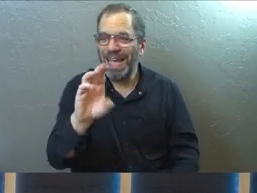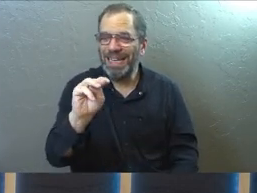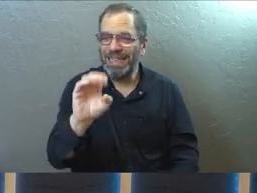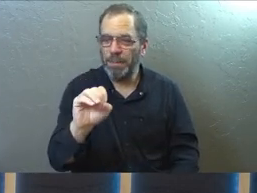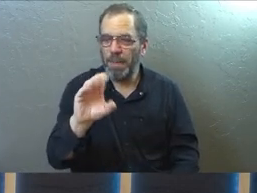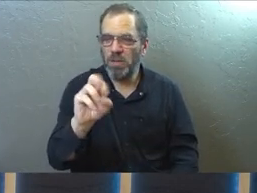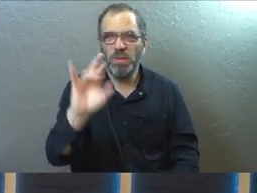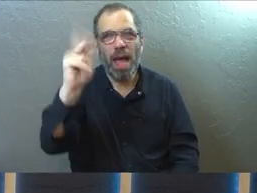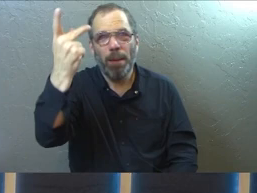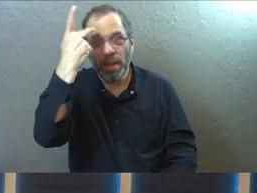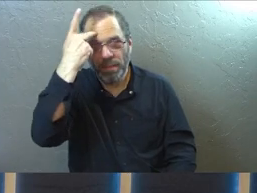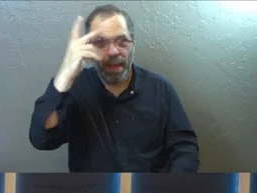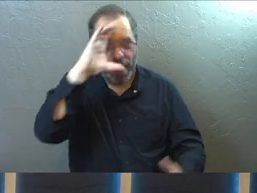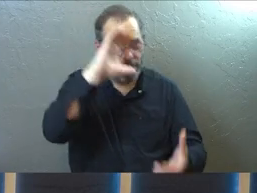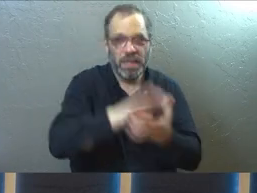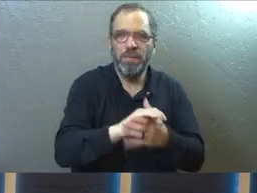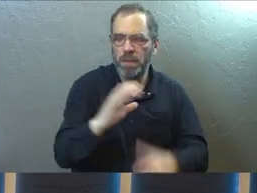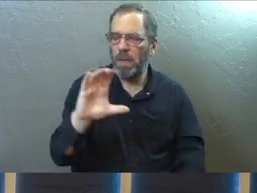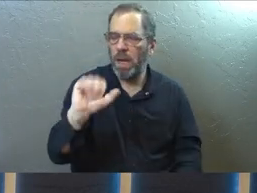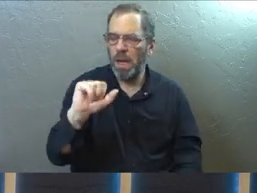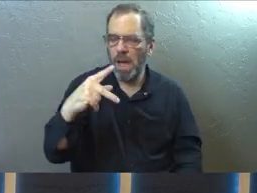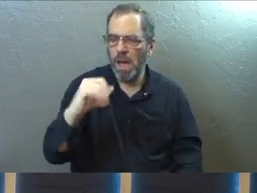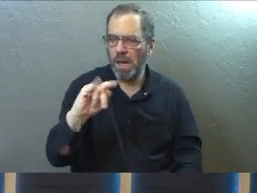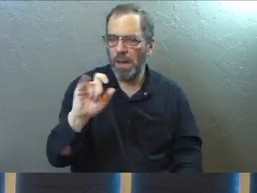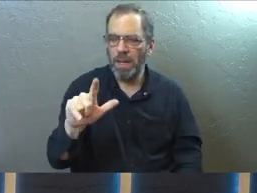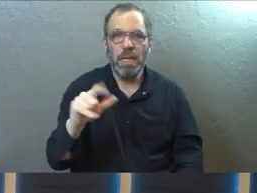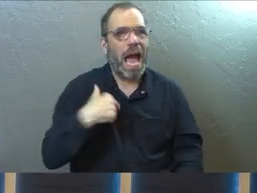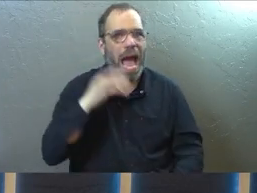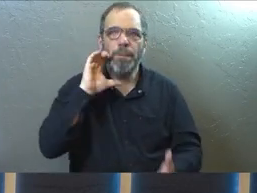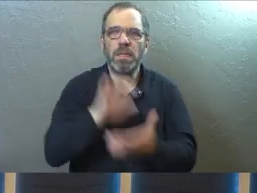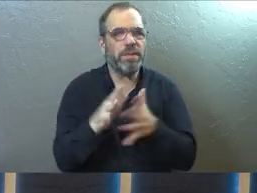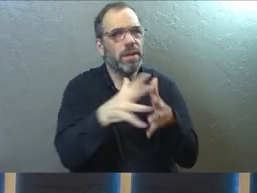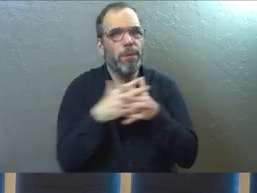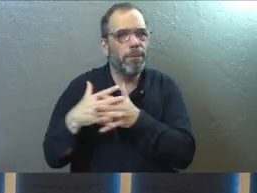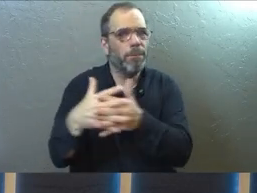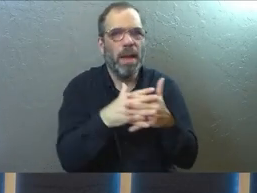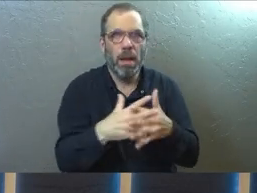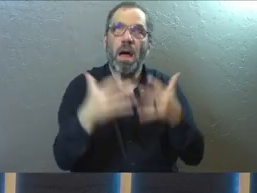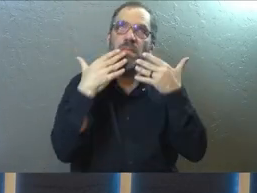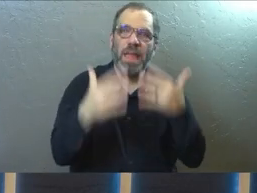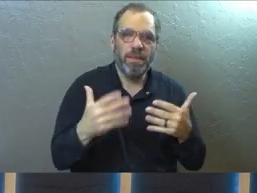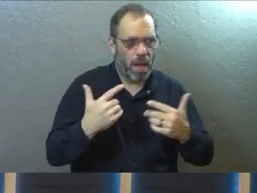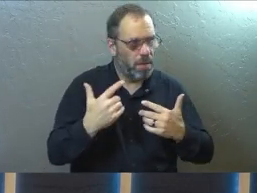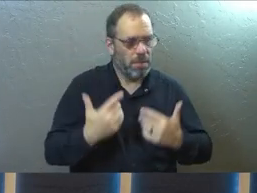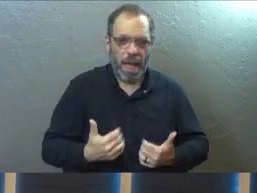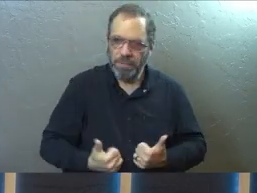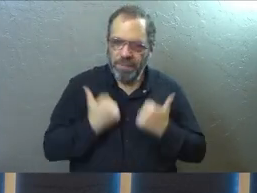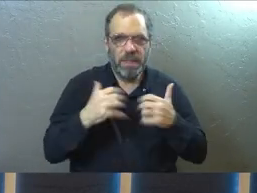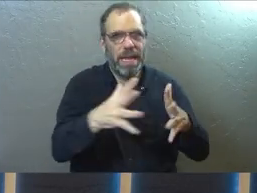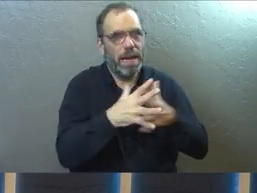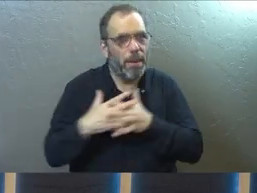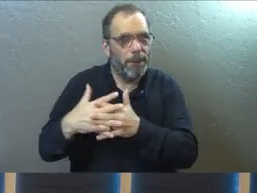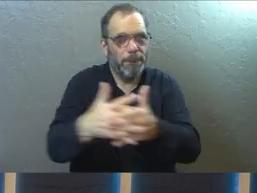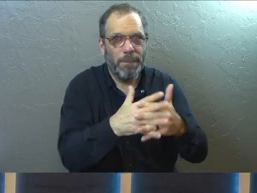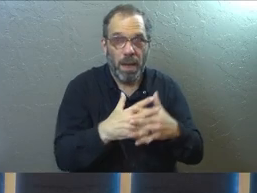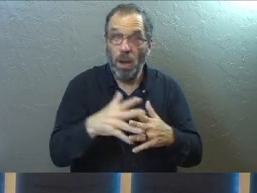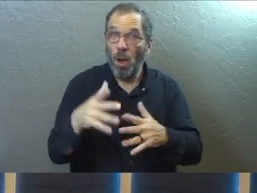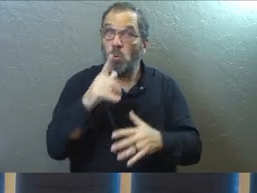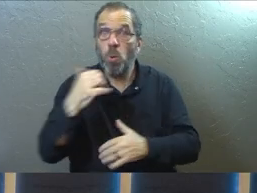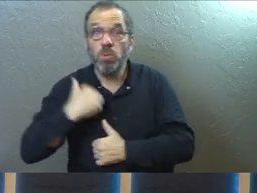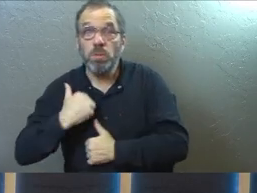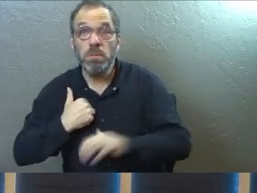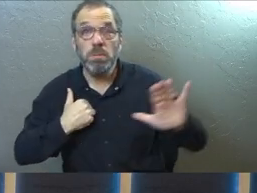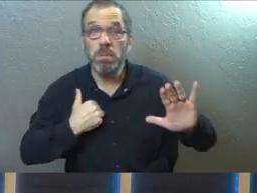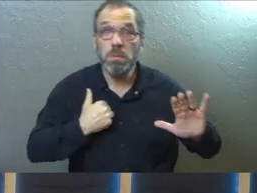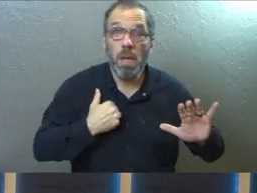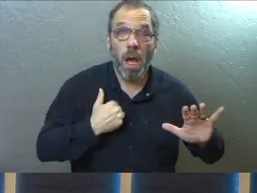I, I believe in capitalism. I love America. I'm thankful to live in this country. You soldiers in the